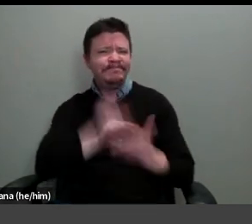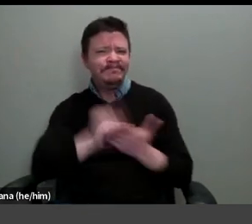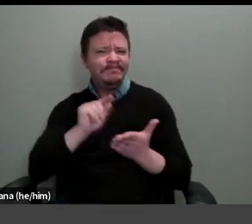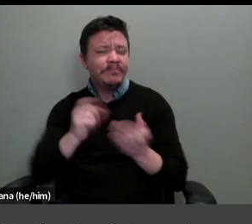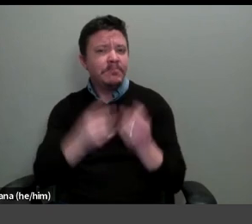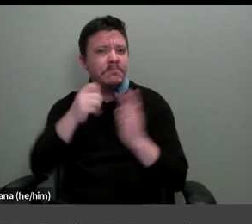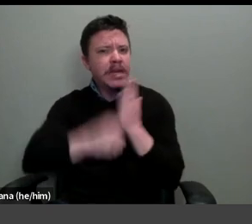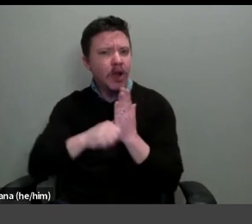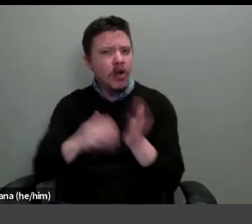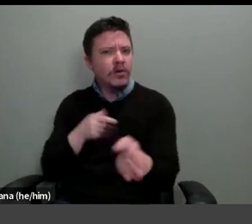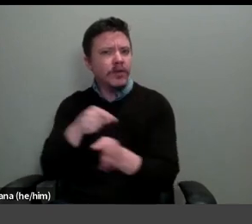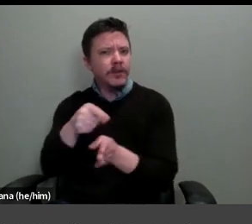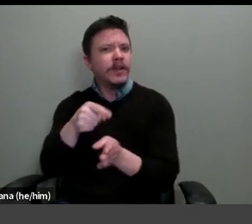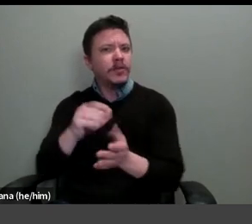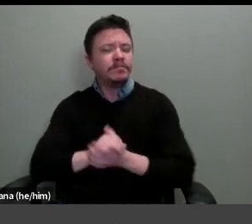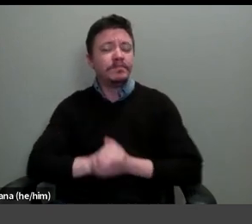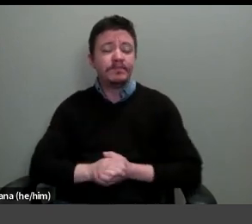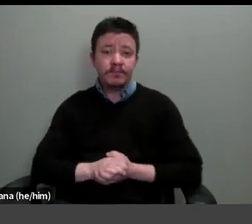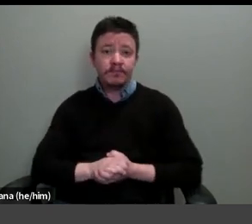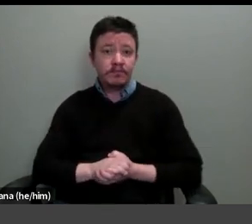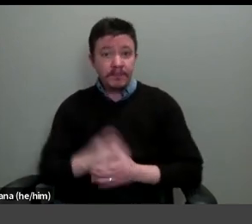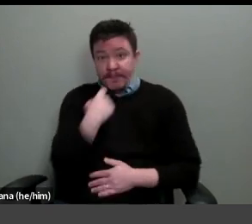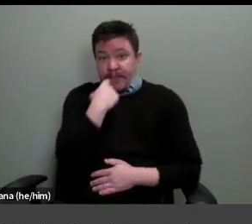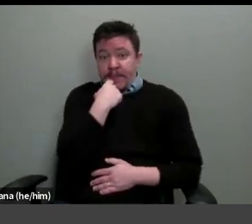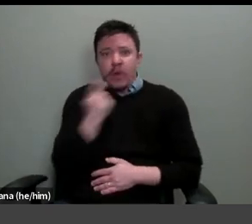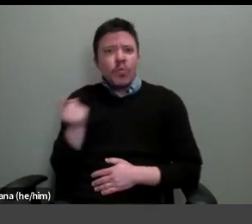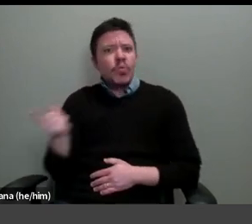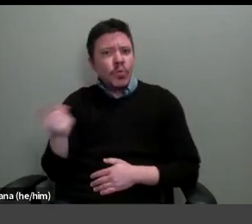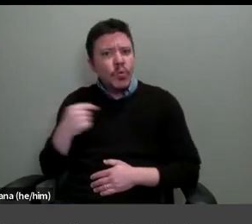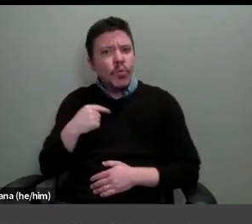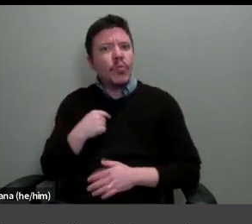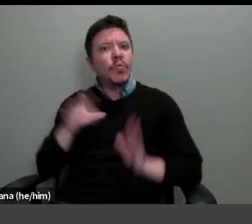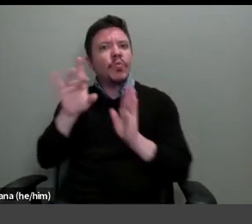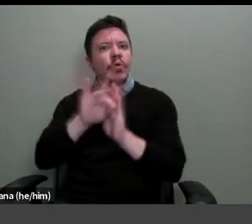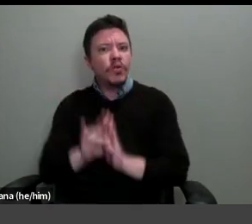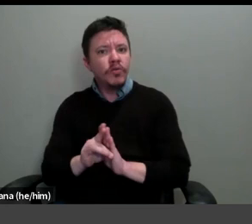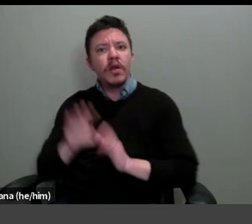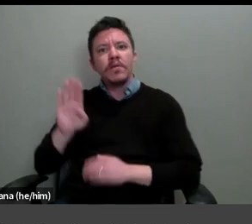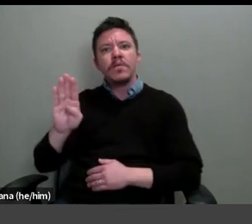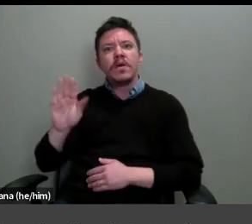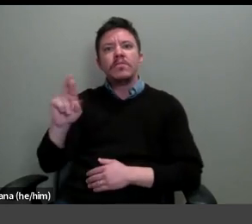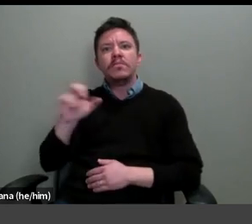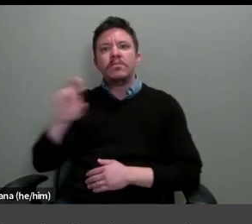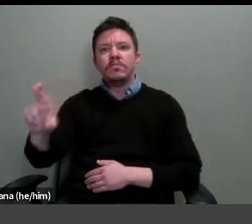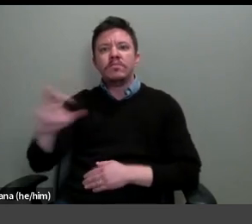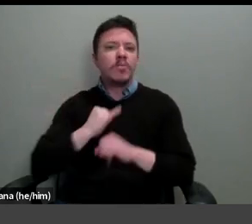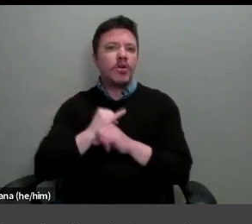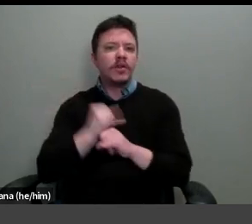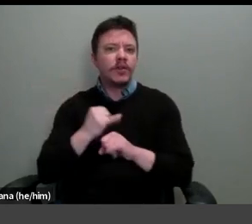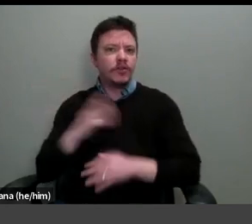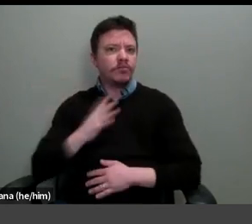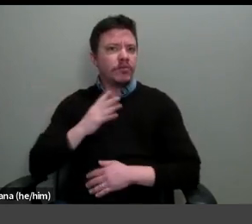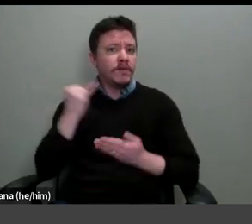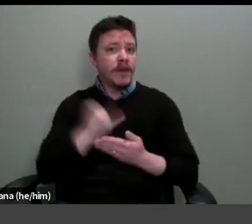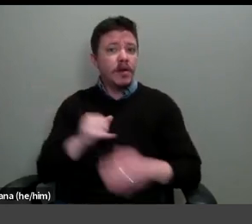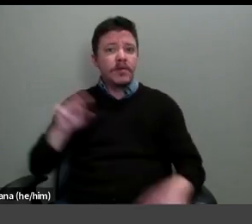this field. Fairly recently, she was the curator of the Barber Institute of Fine Arts exhibition, Maman,